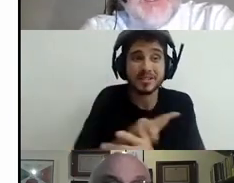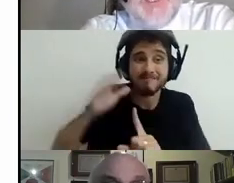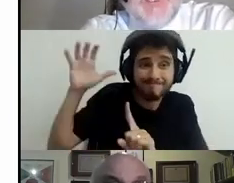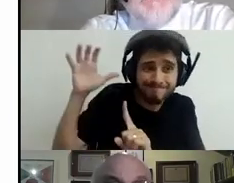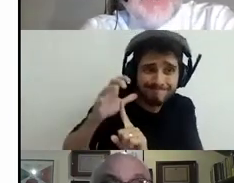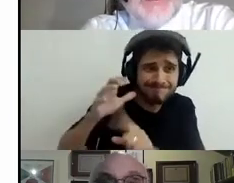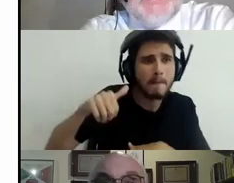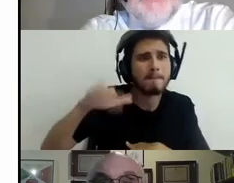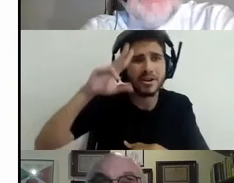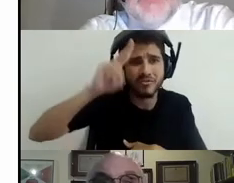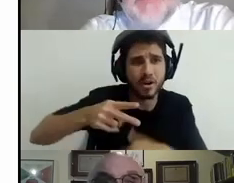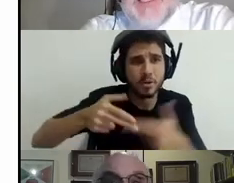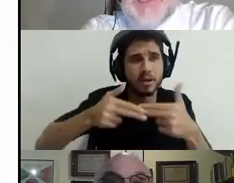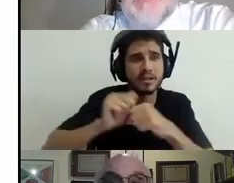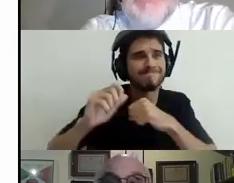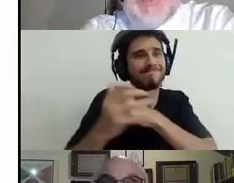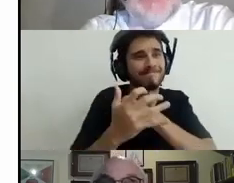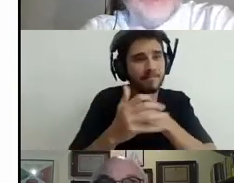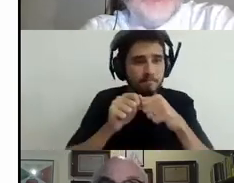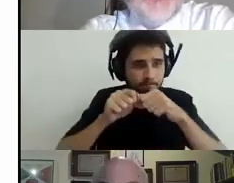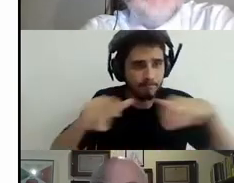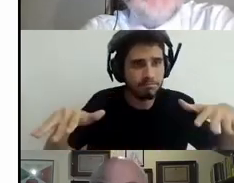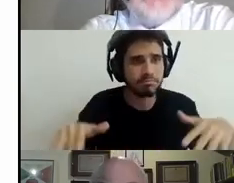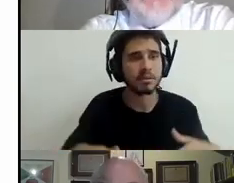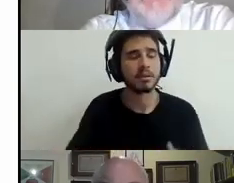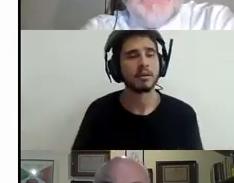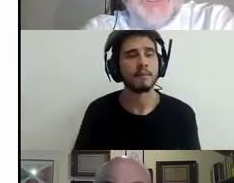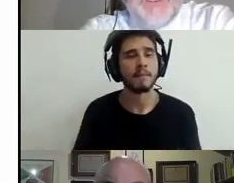and that the poor remain in public schools.